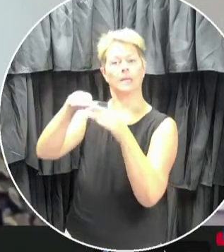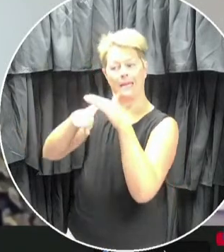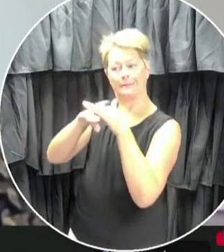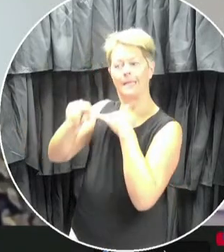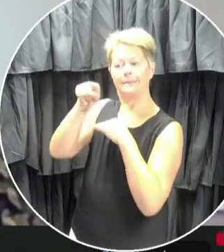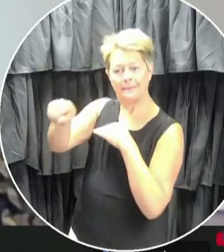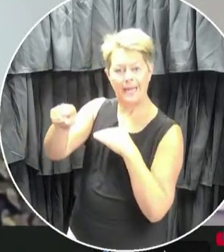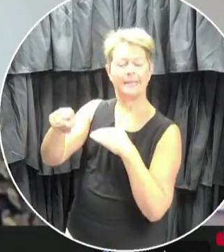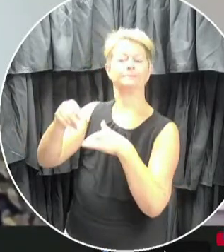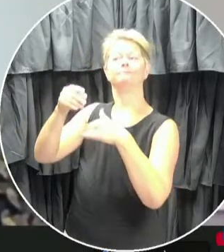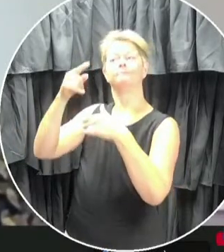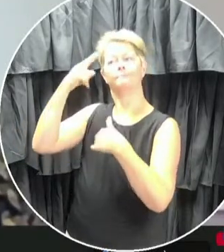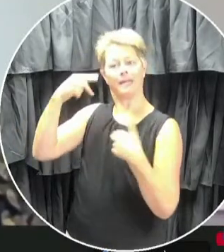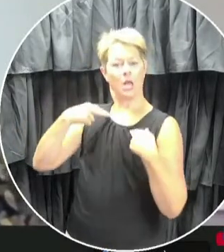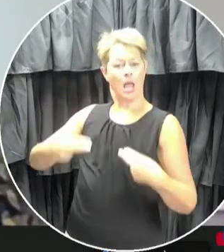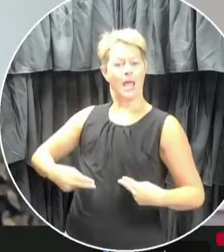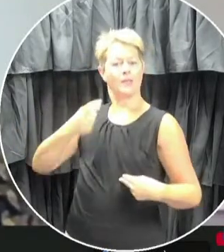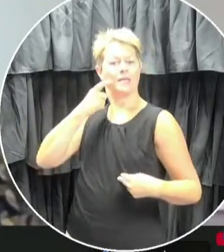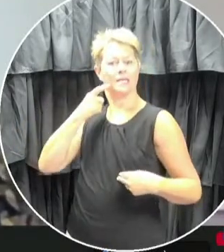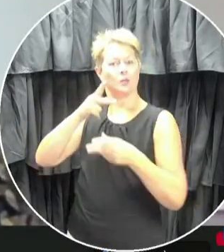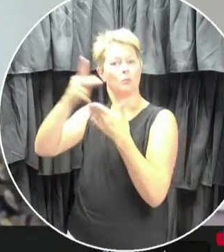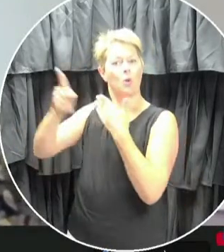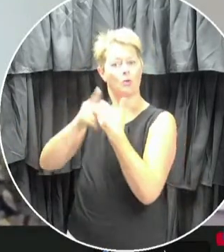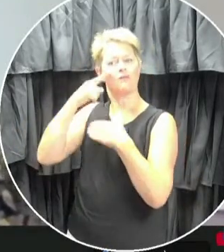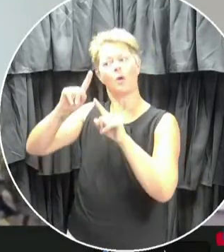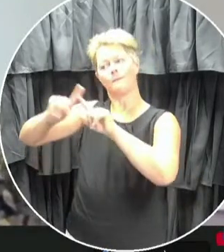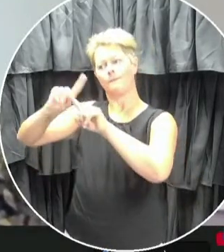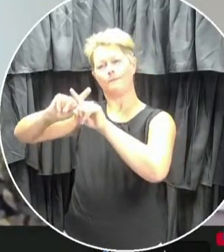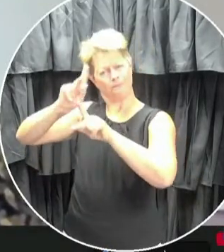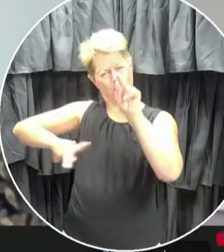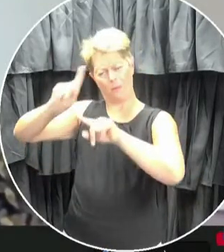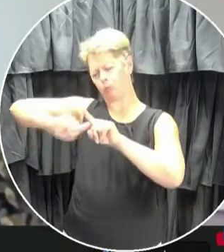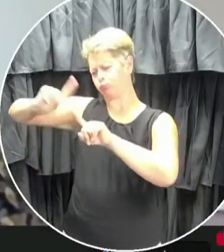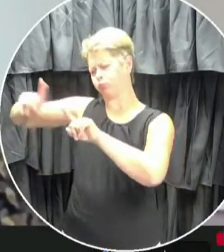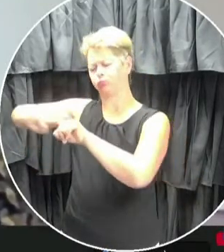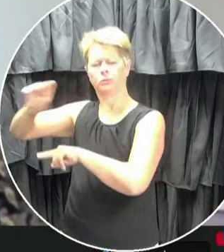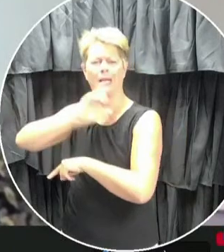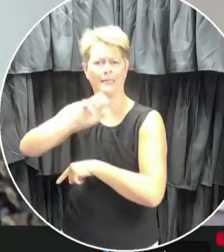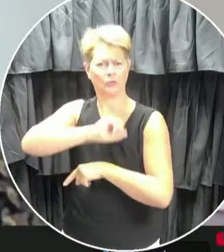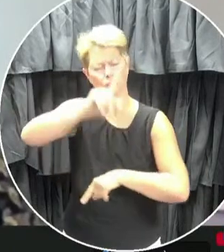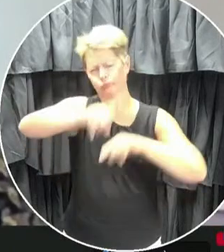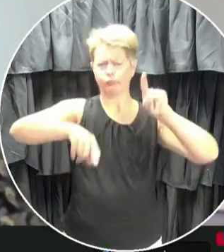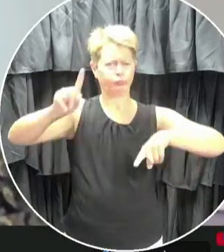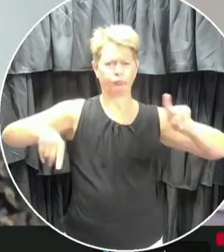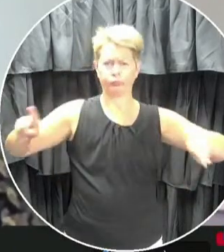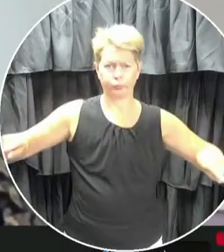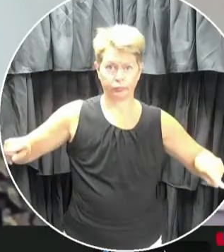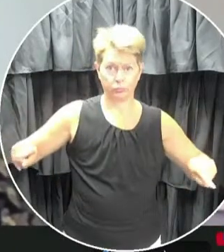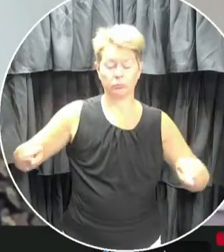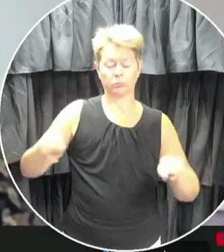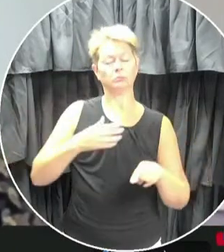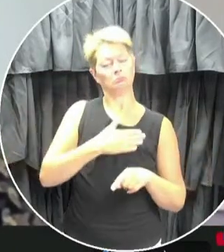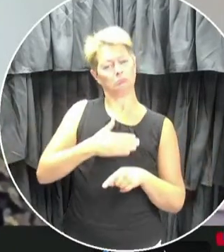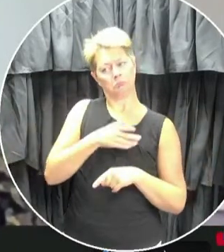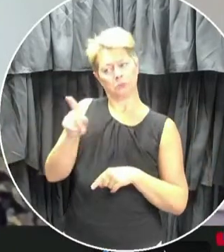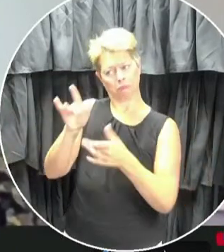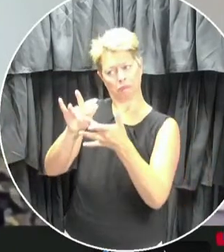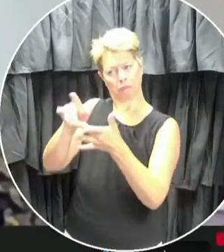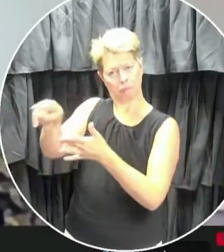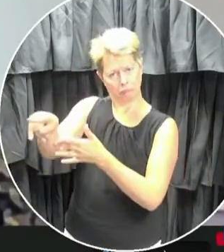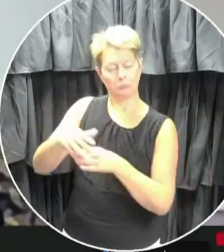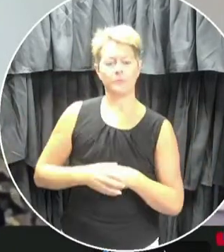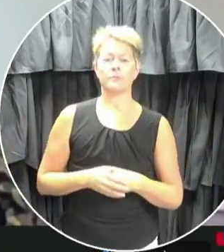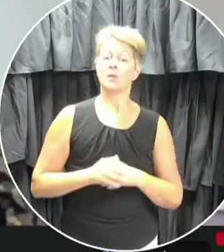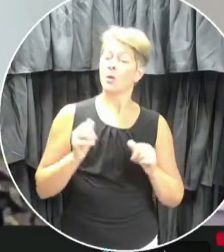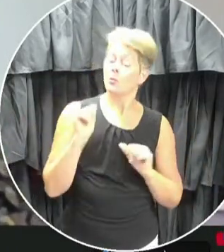and free mental health and addictions programs for people of all ages. As I've said many times before, we are in this